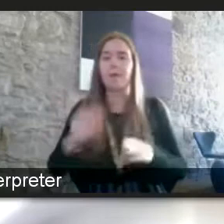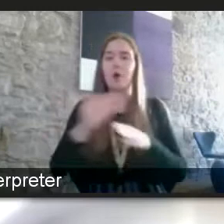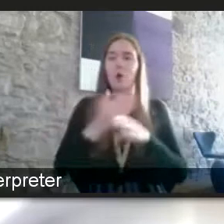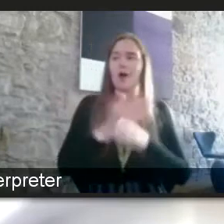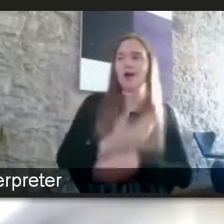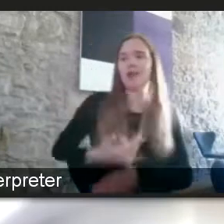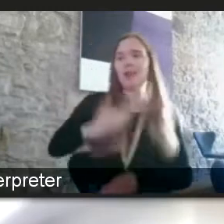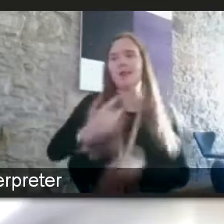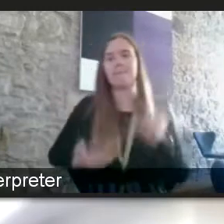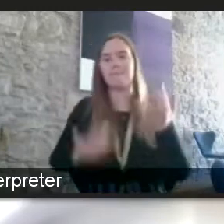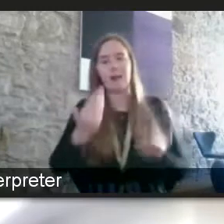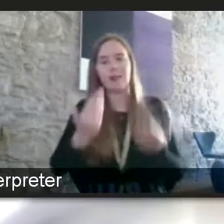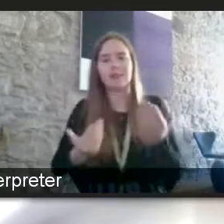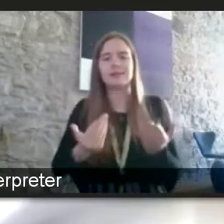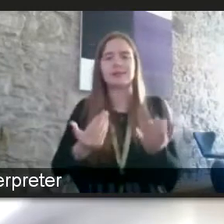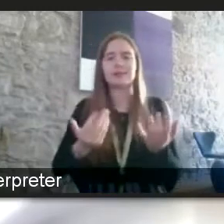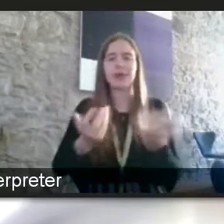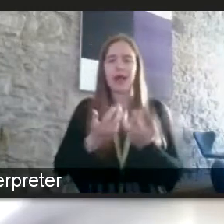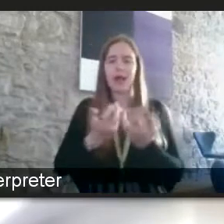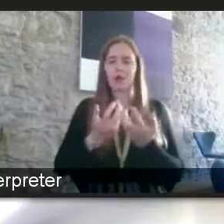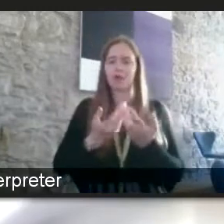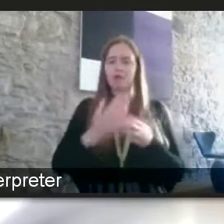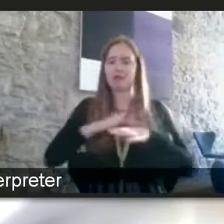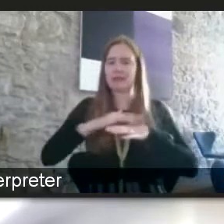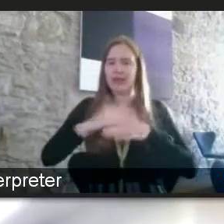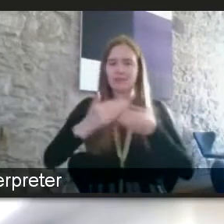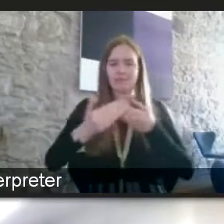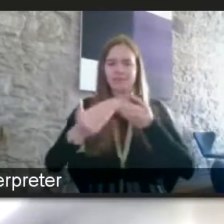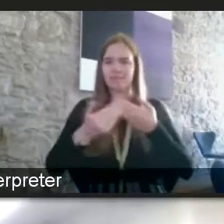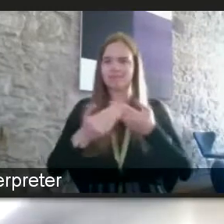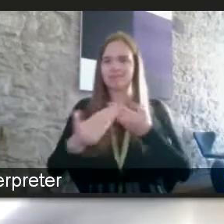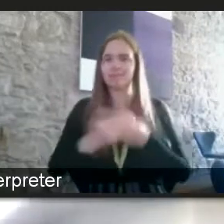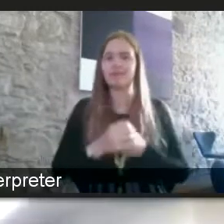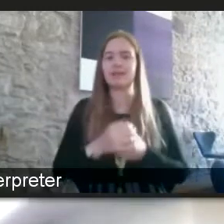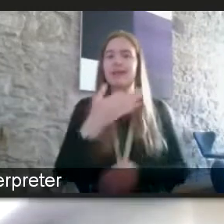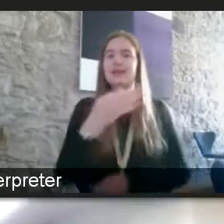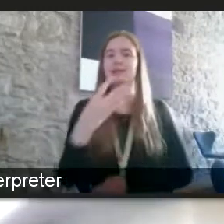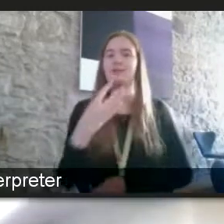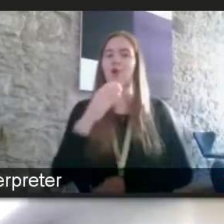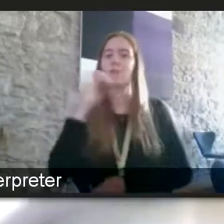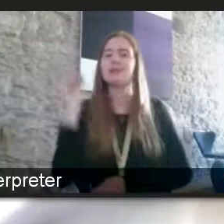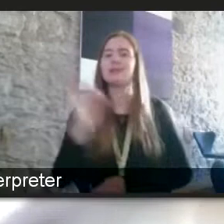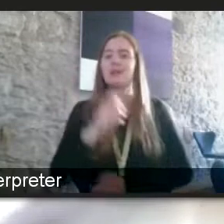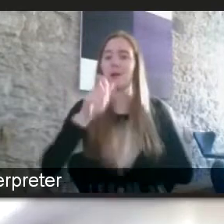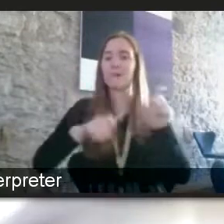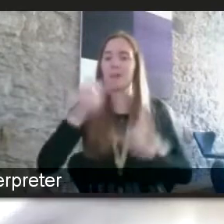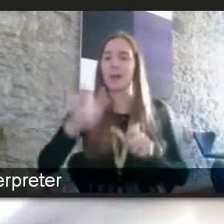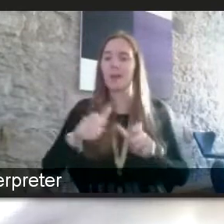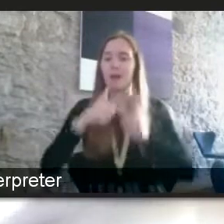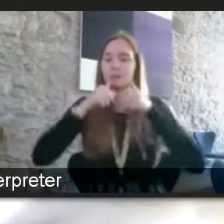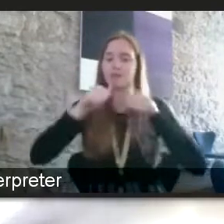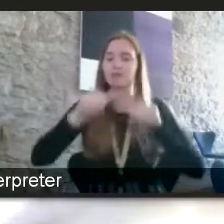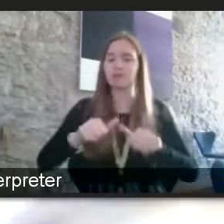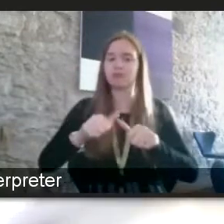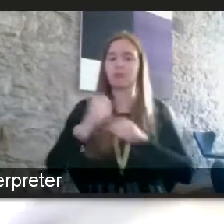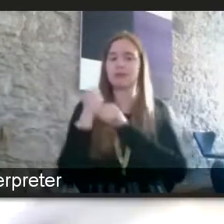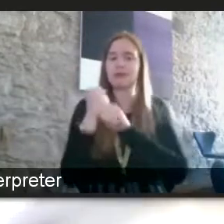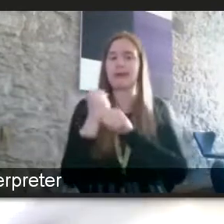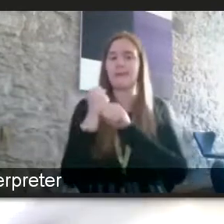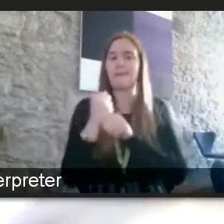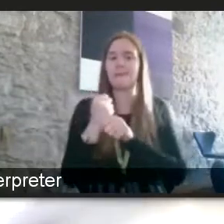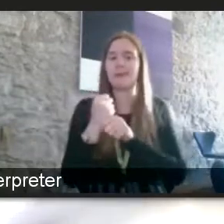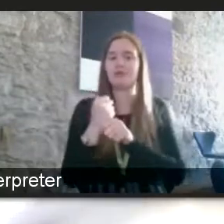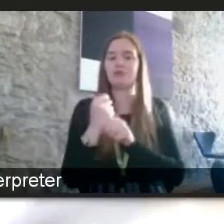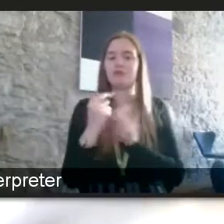to where people wish to spend their time 94 percent of people in the survey were in favor of a campaign for shorter